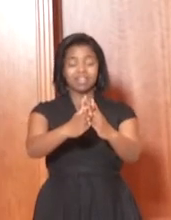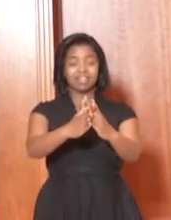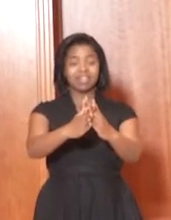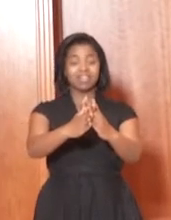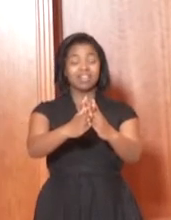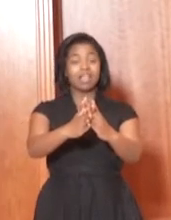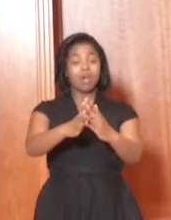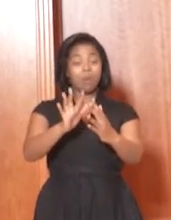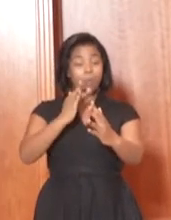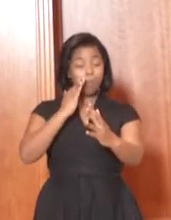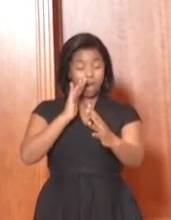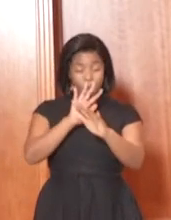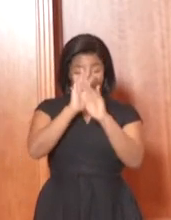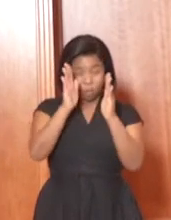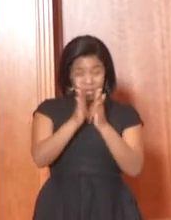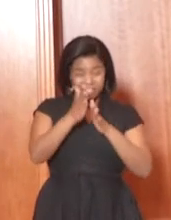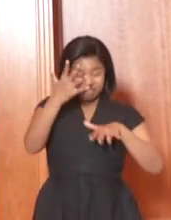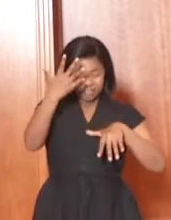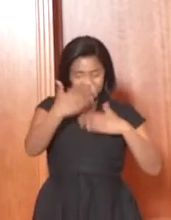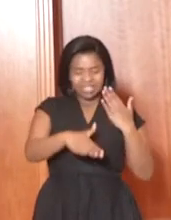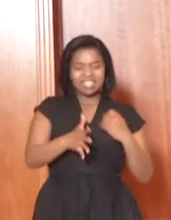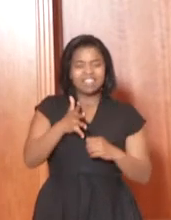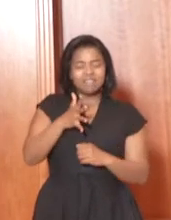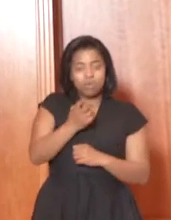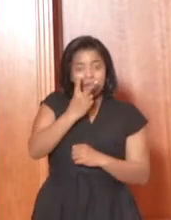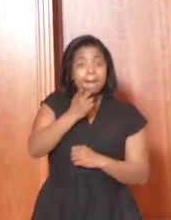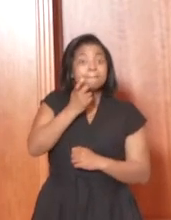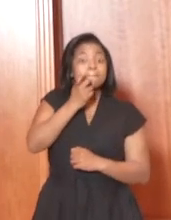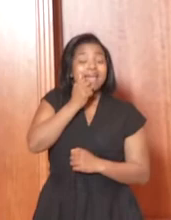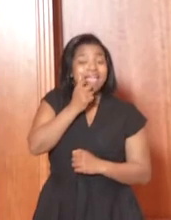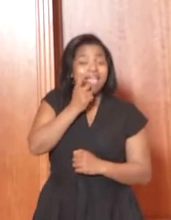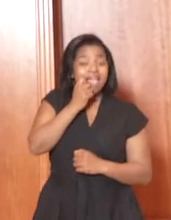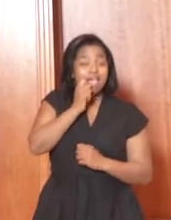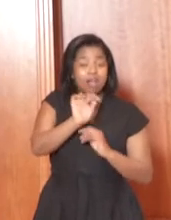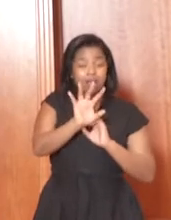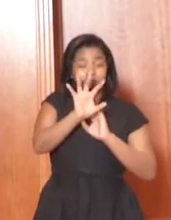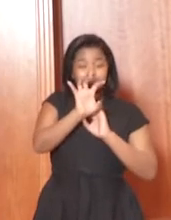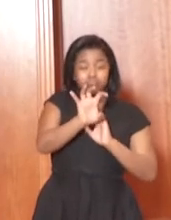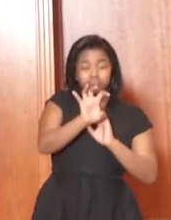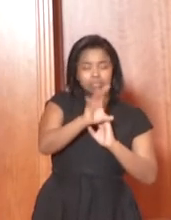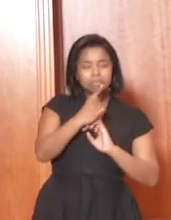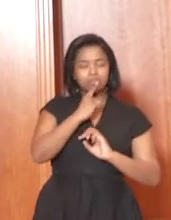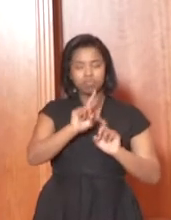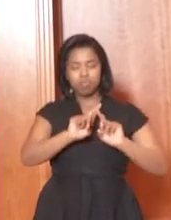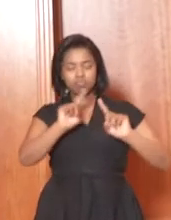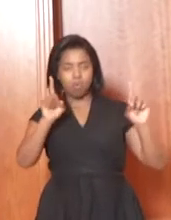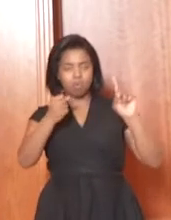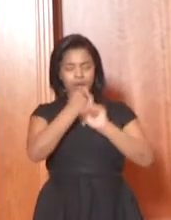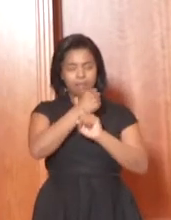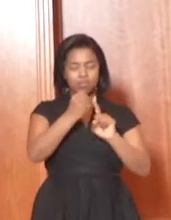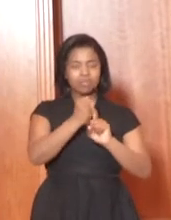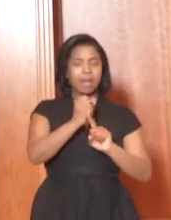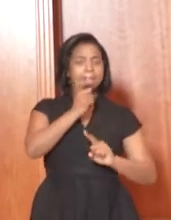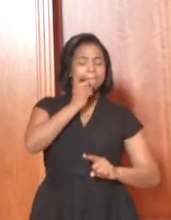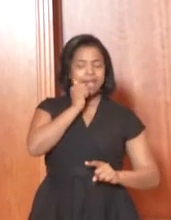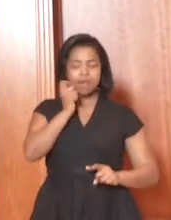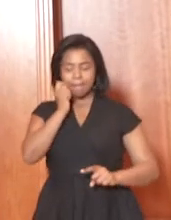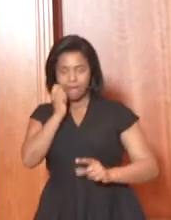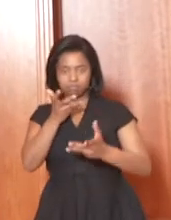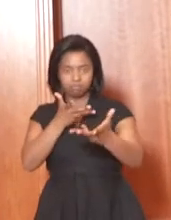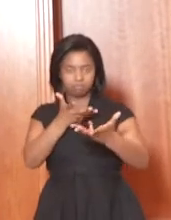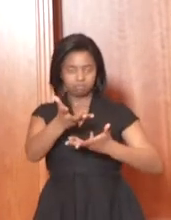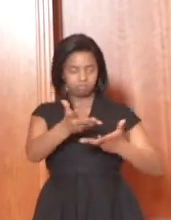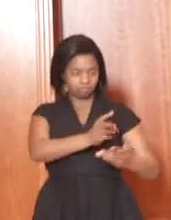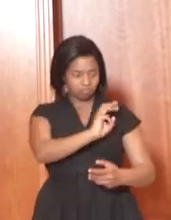leading this campaign. We want to see men in the forefront, talking to other men, making